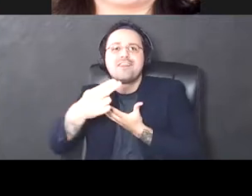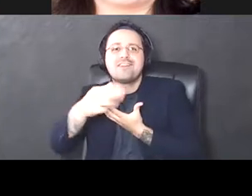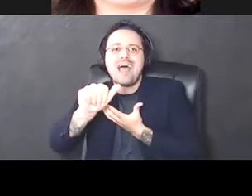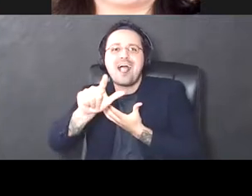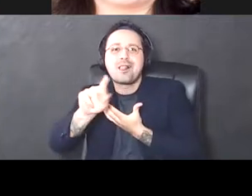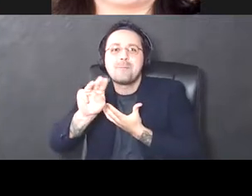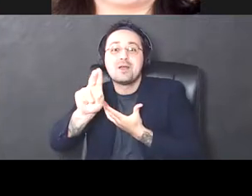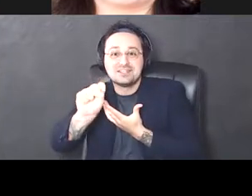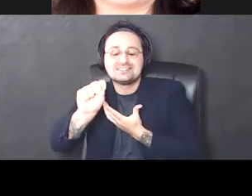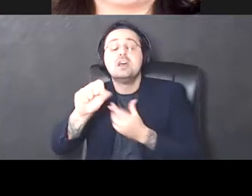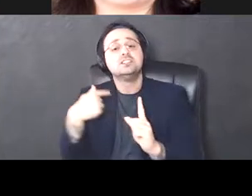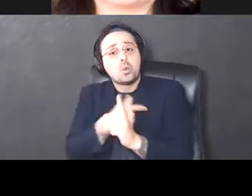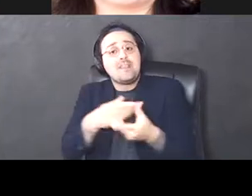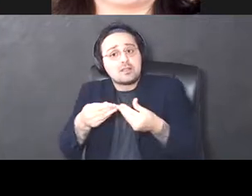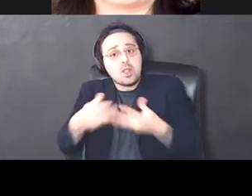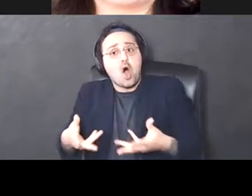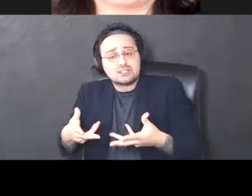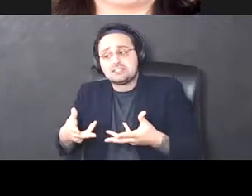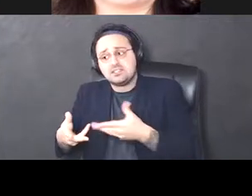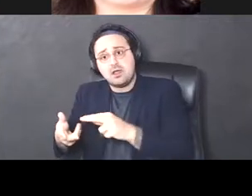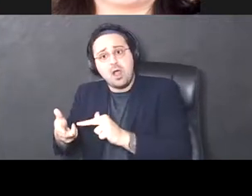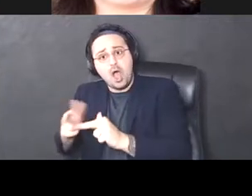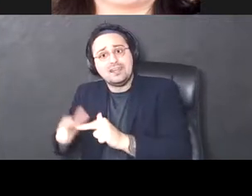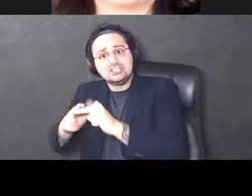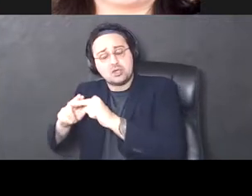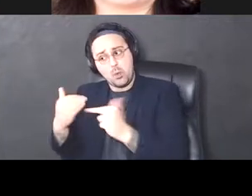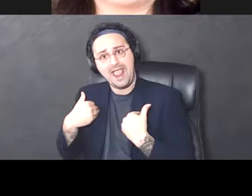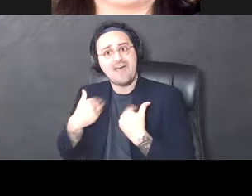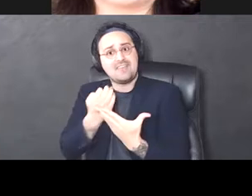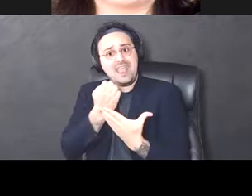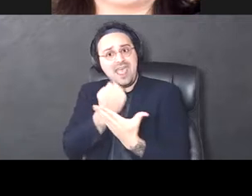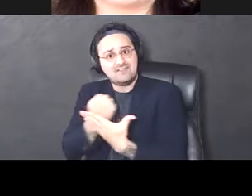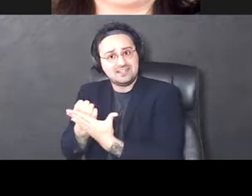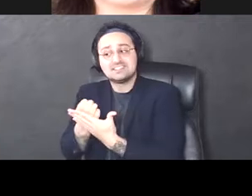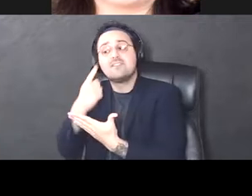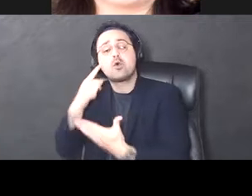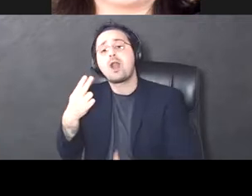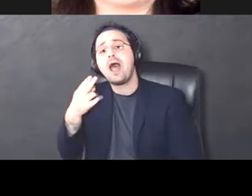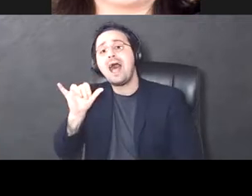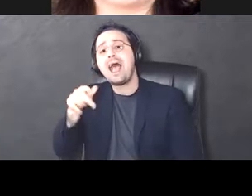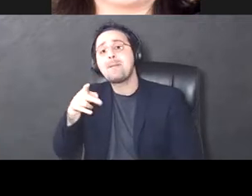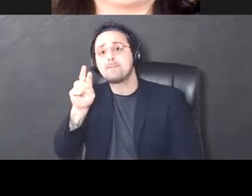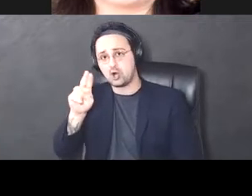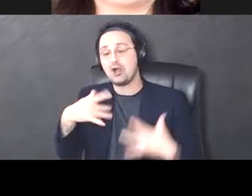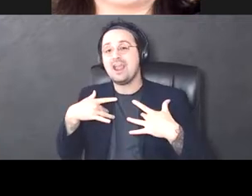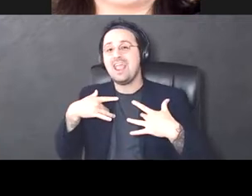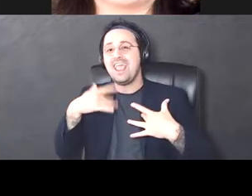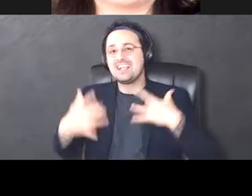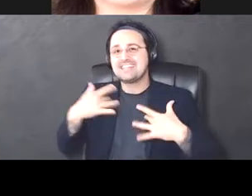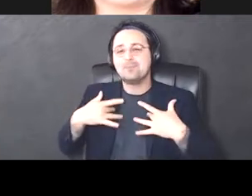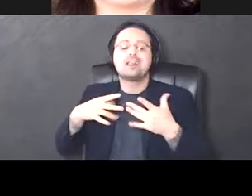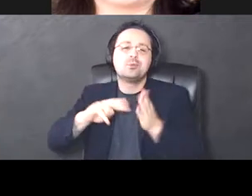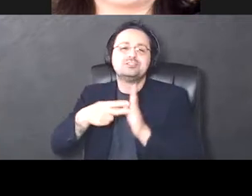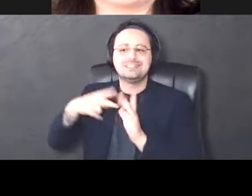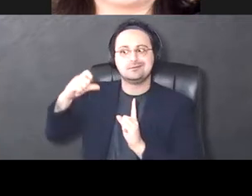lost inhibition and we have some evidence that's, that's driving hyper excitability, um, or increased firing of the output